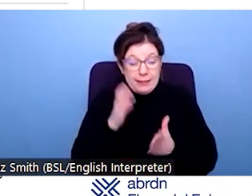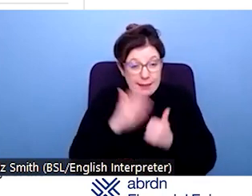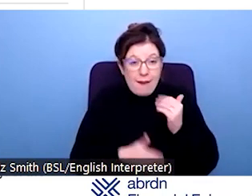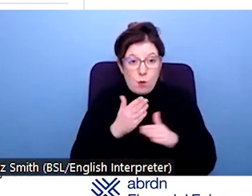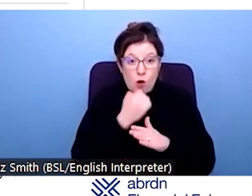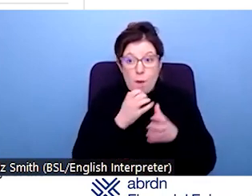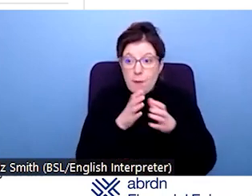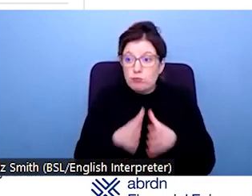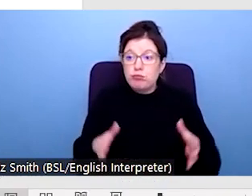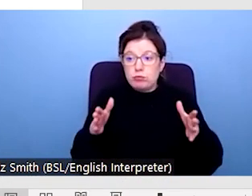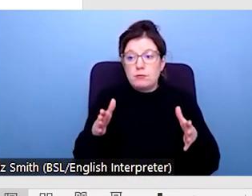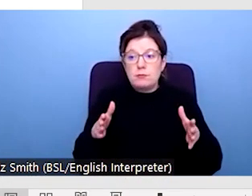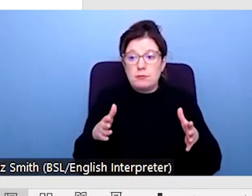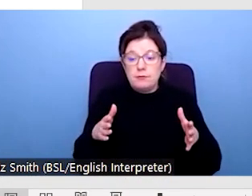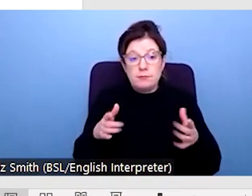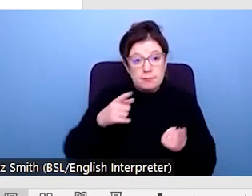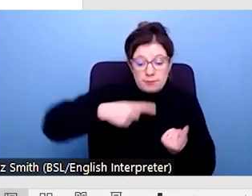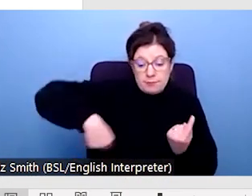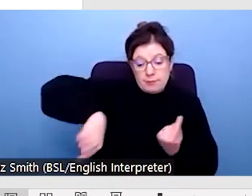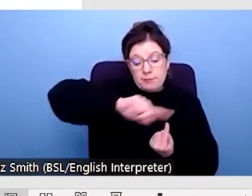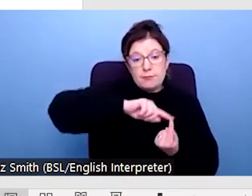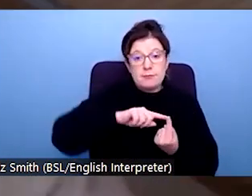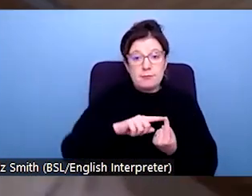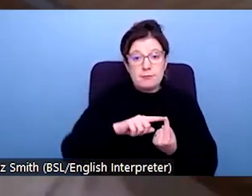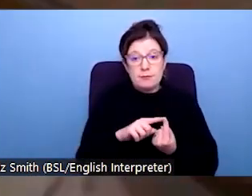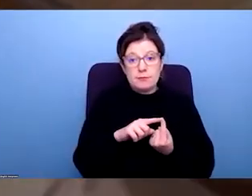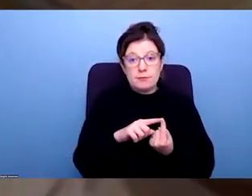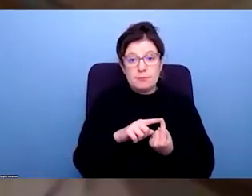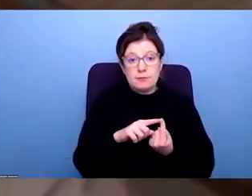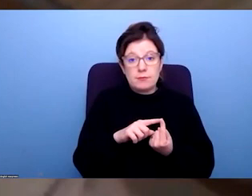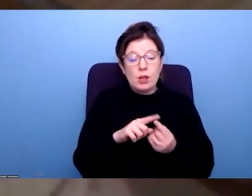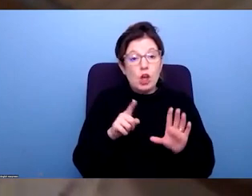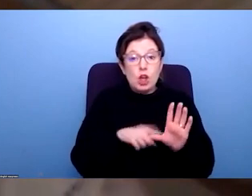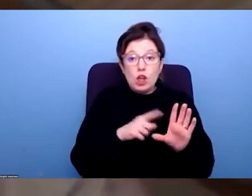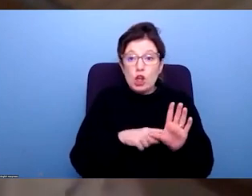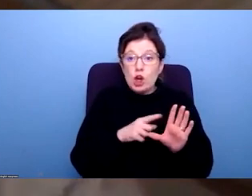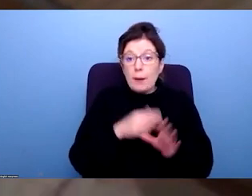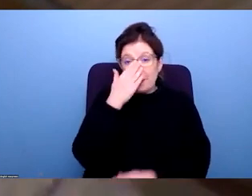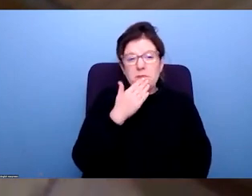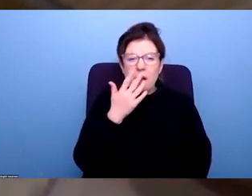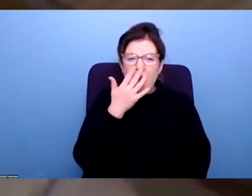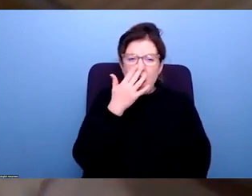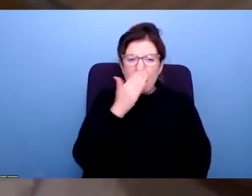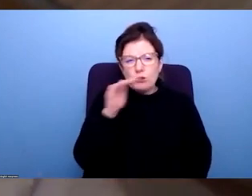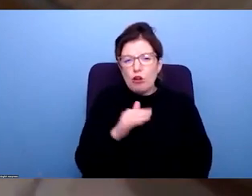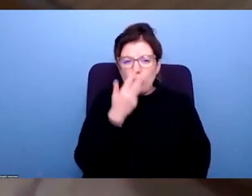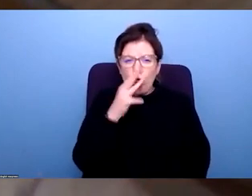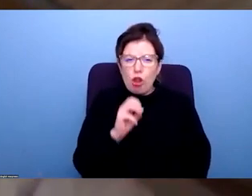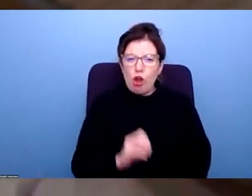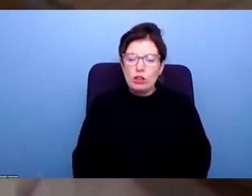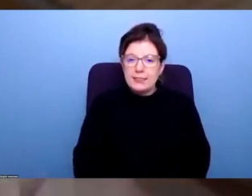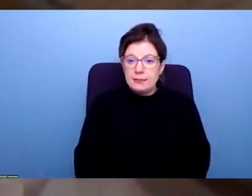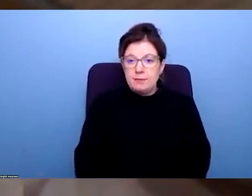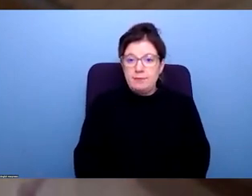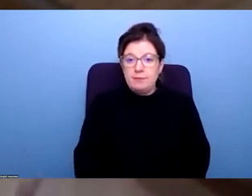this group is predominantly people who are probably younger people, people aged under under 30. So